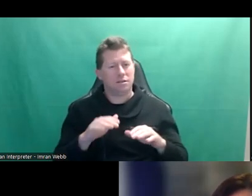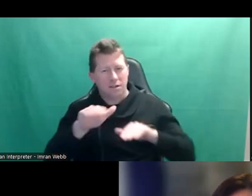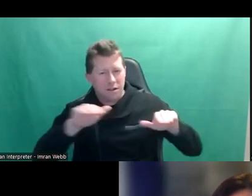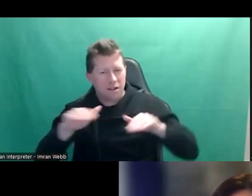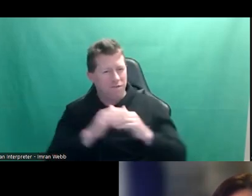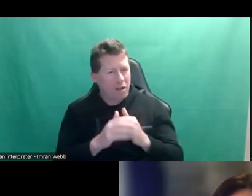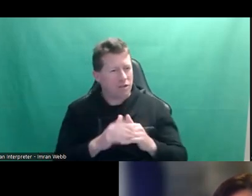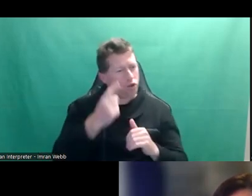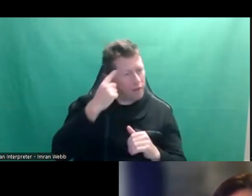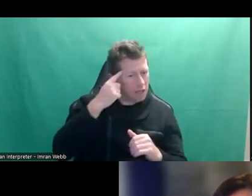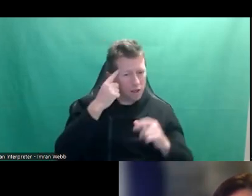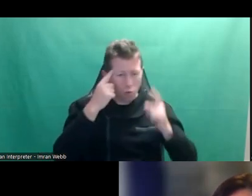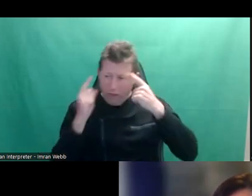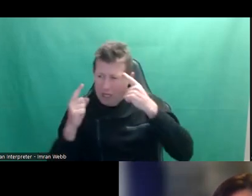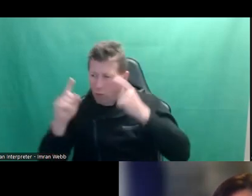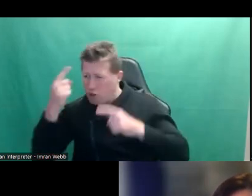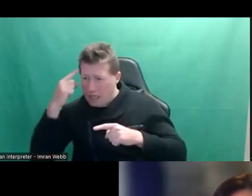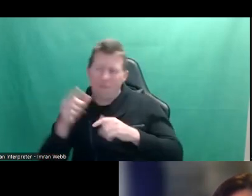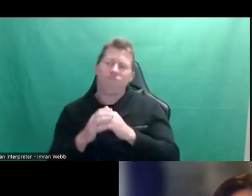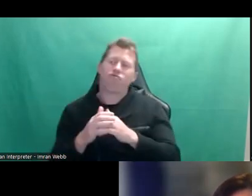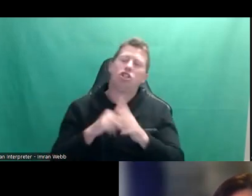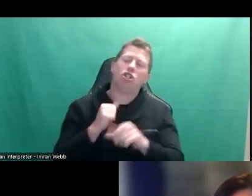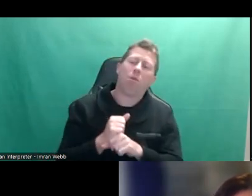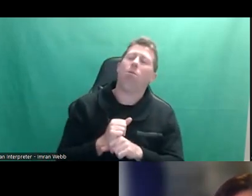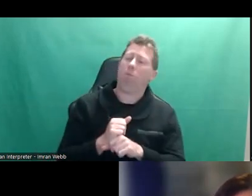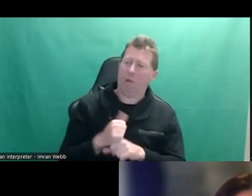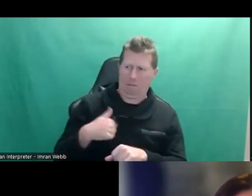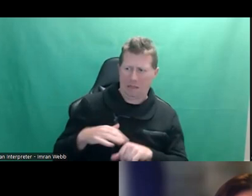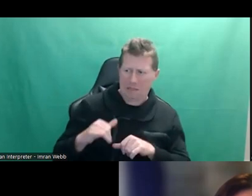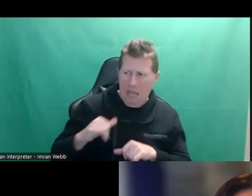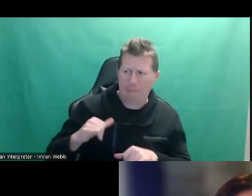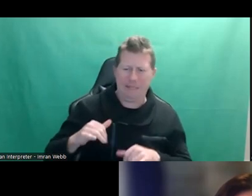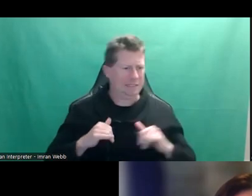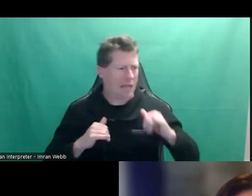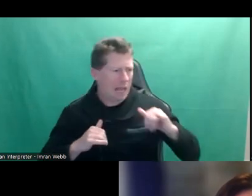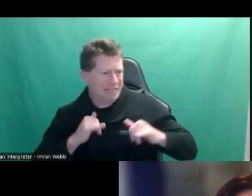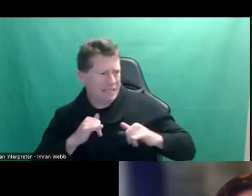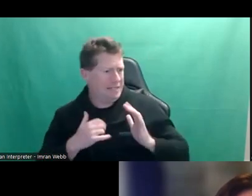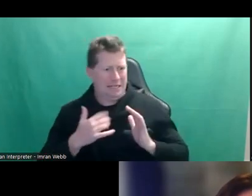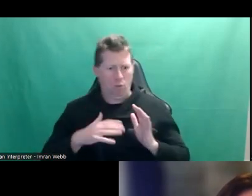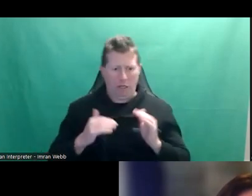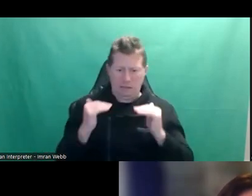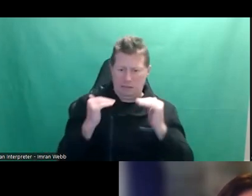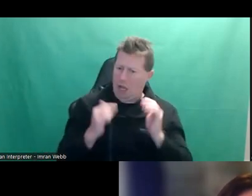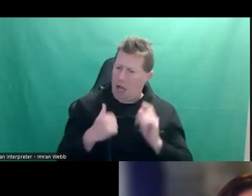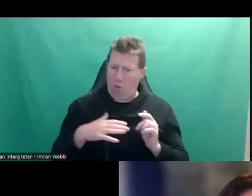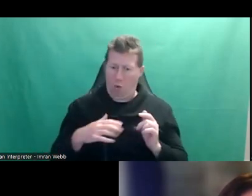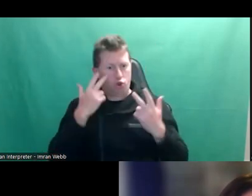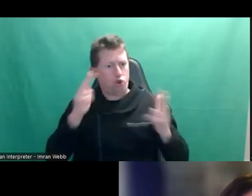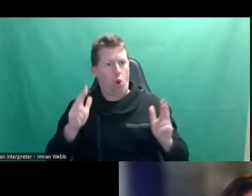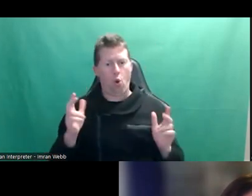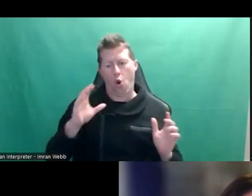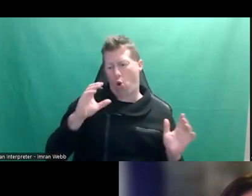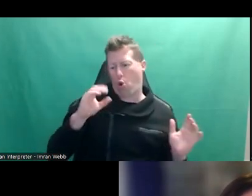measure their own growth by what their friends are doing and they desperately want to keep up and they desperately want to appear to be